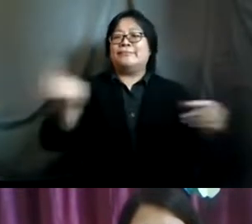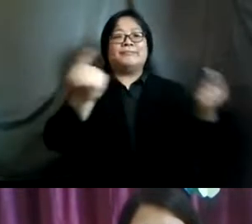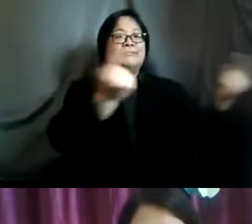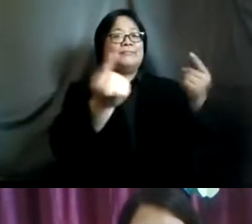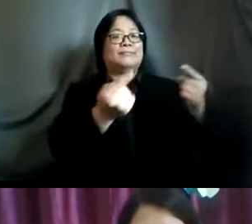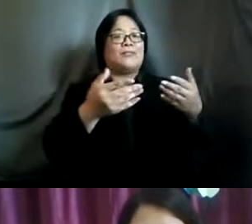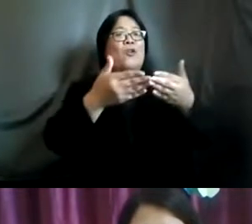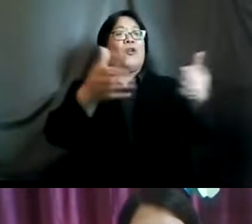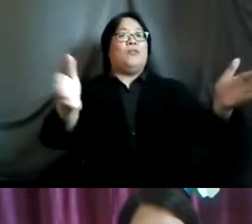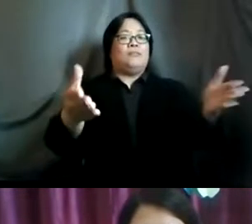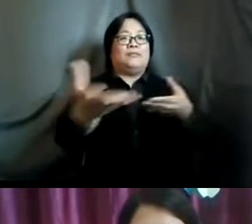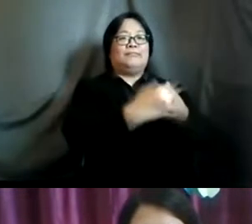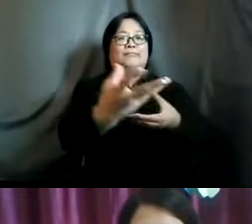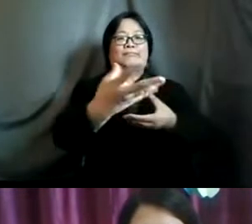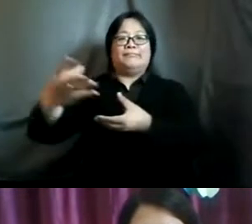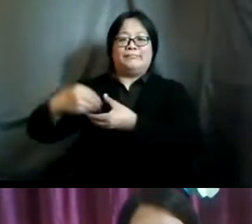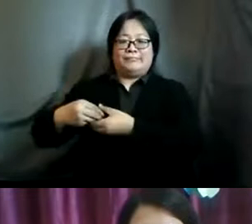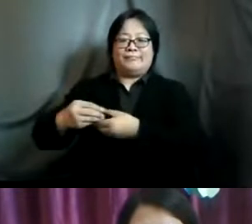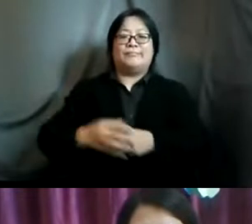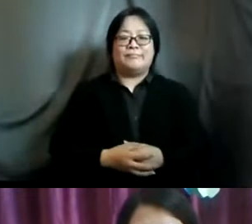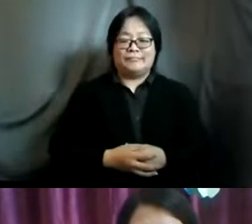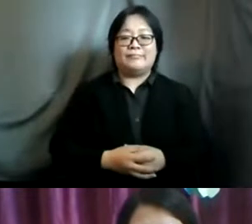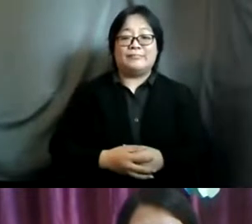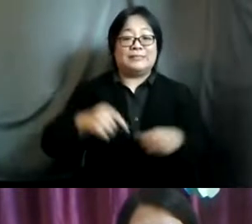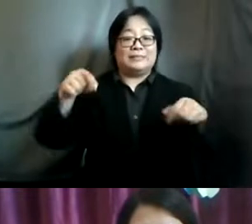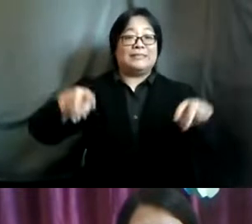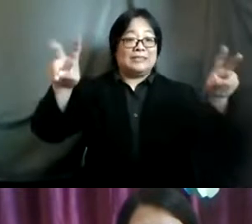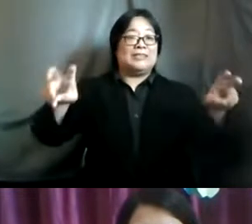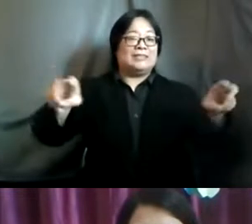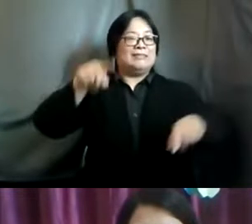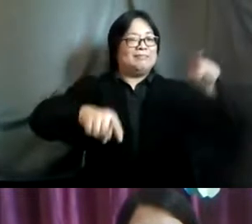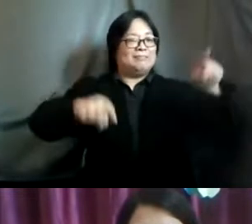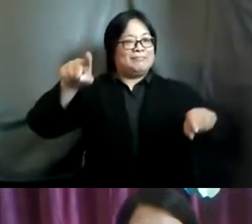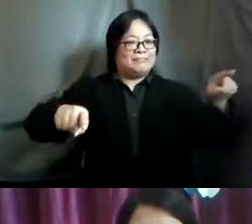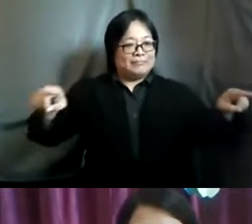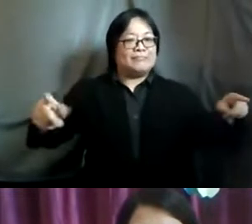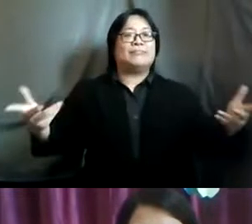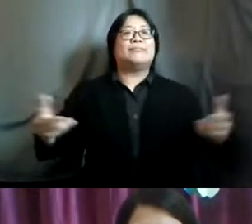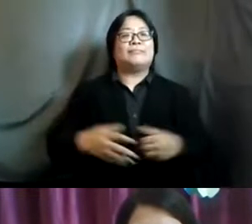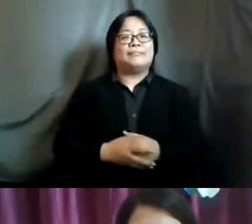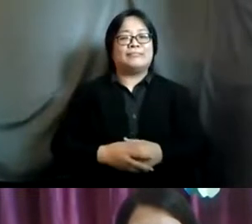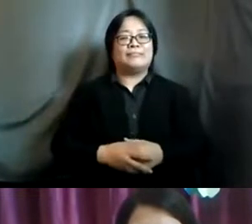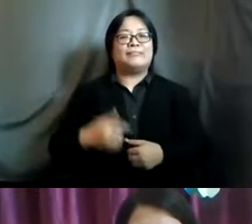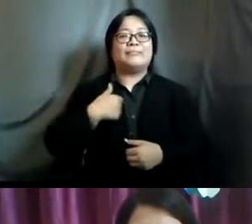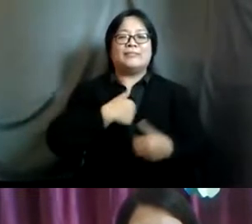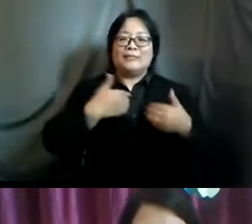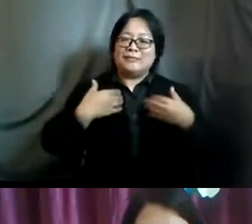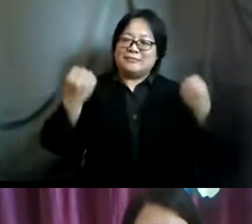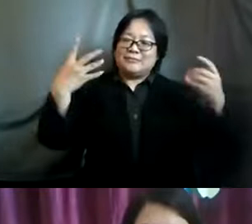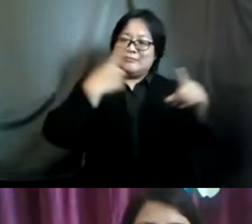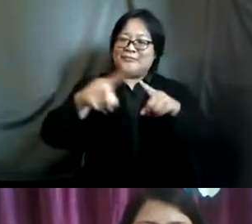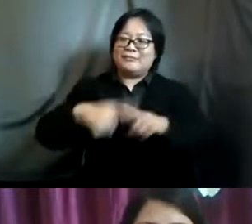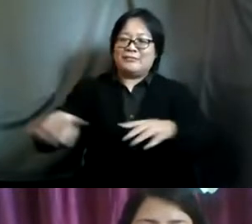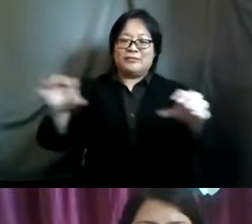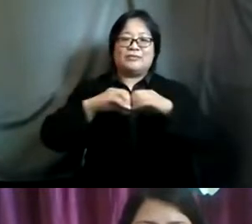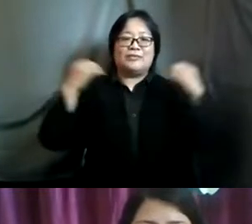srhr space and because the issues are so diverse we have many many different organizations